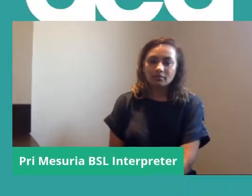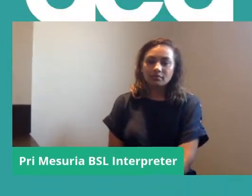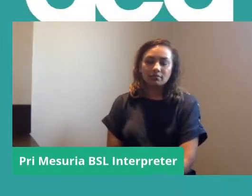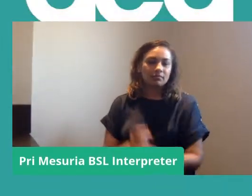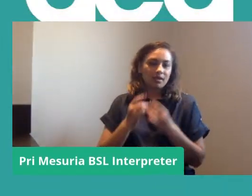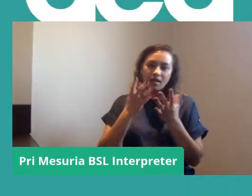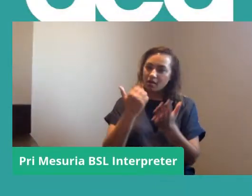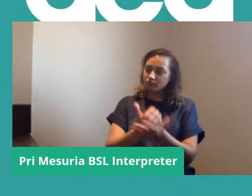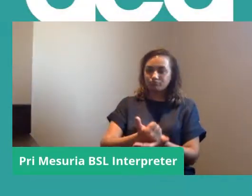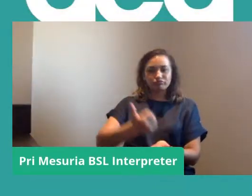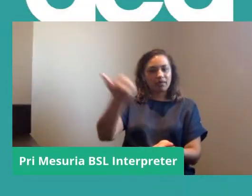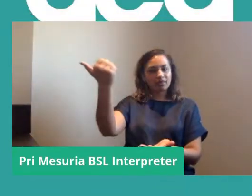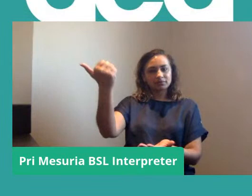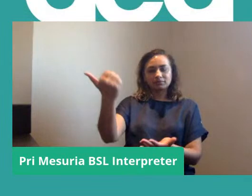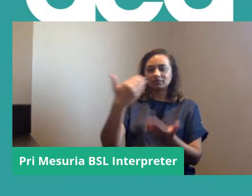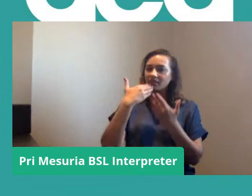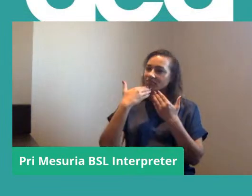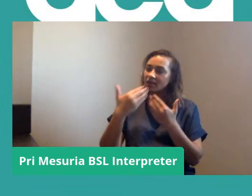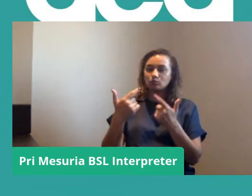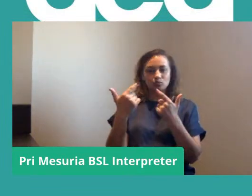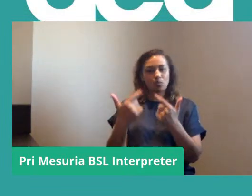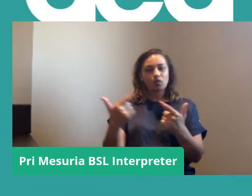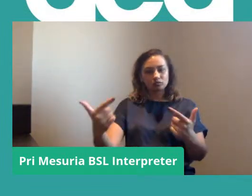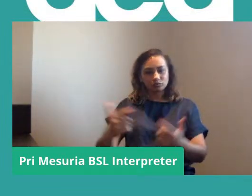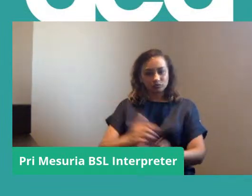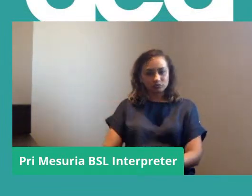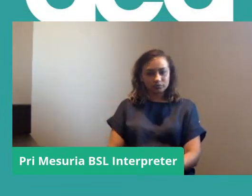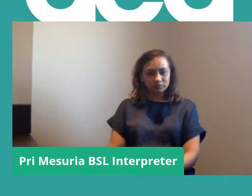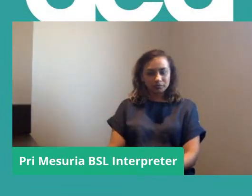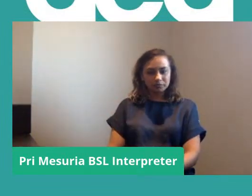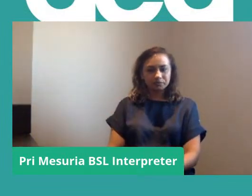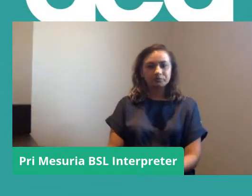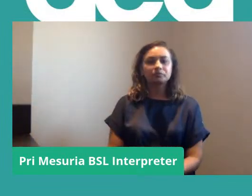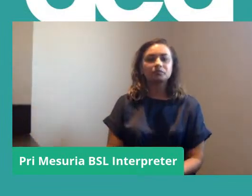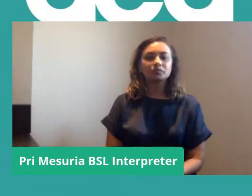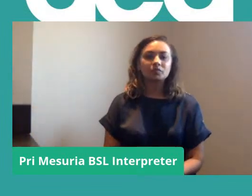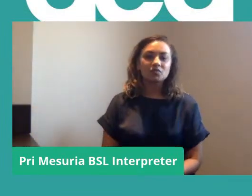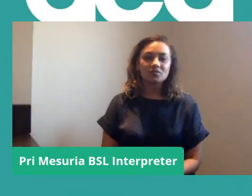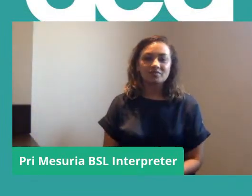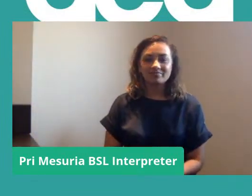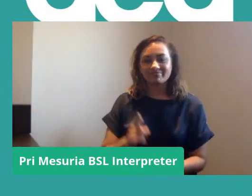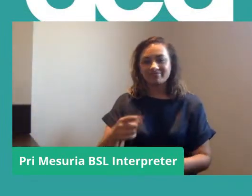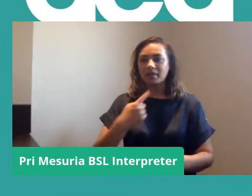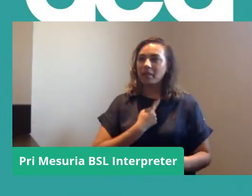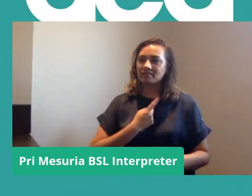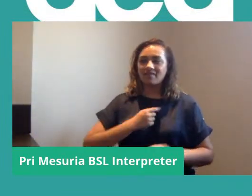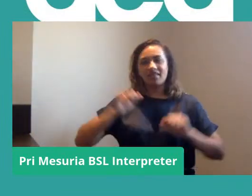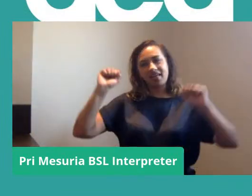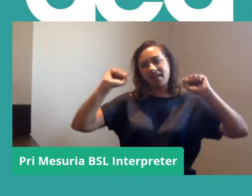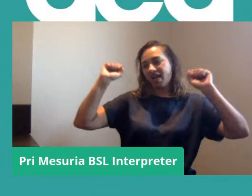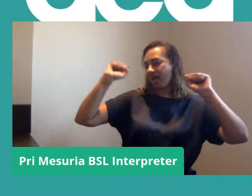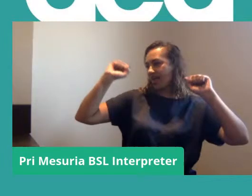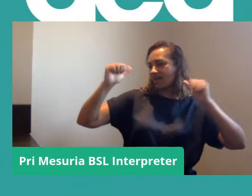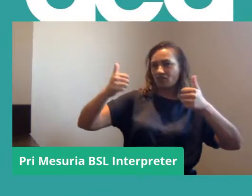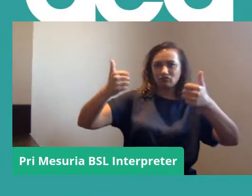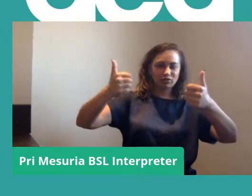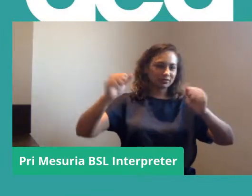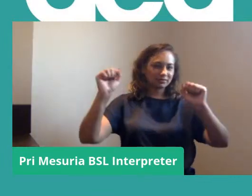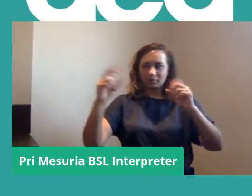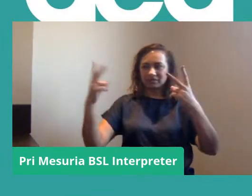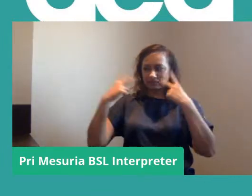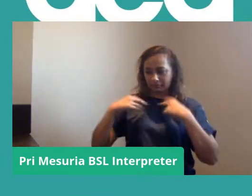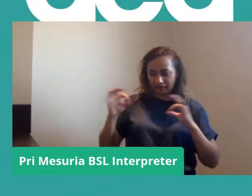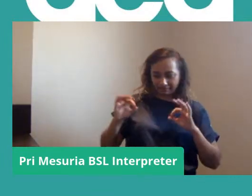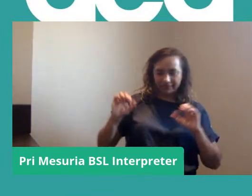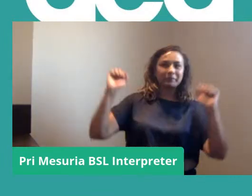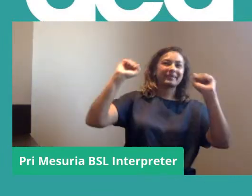absolutely brilliant Tom thank you very much I was kind of doing my little cheerlead a bit from this chair but I suppose nobody could see me